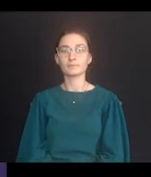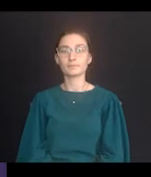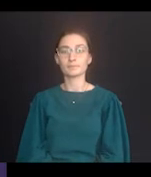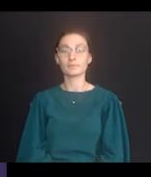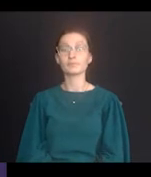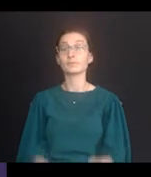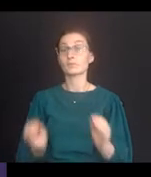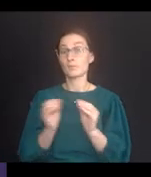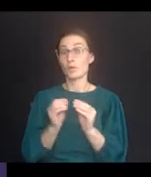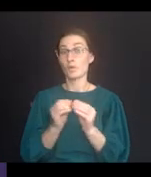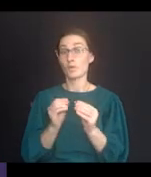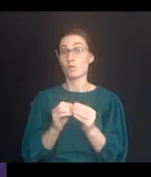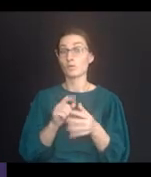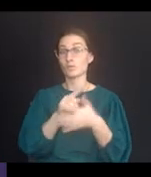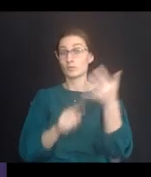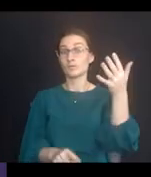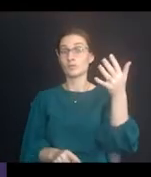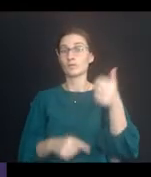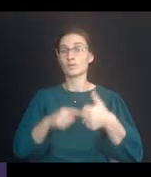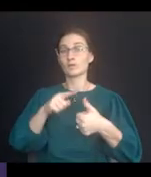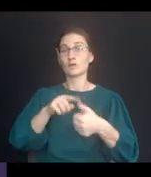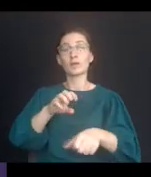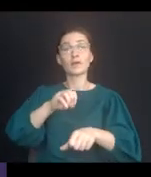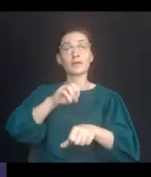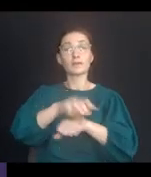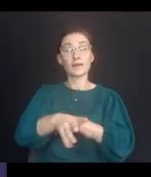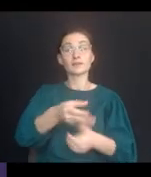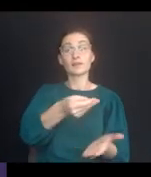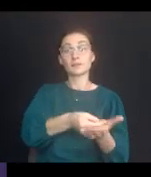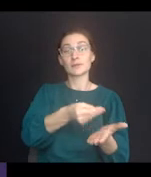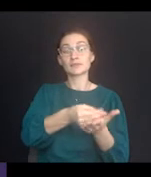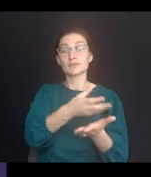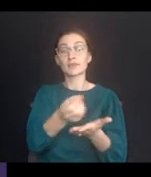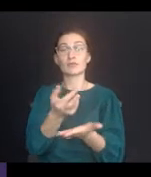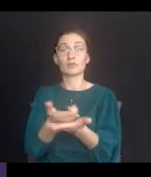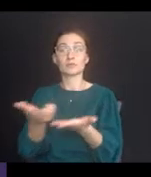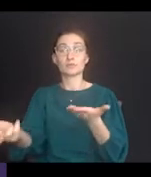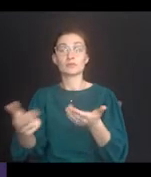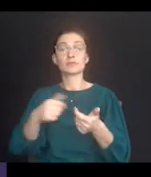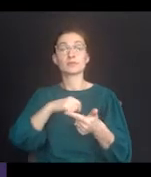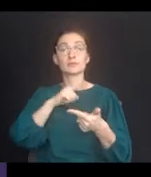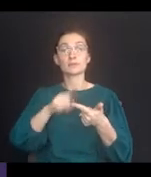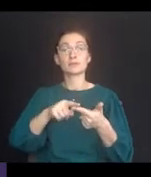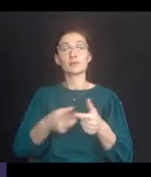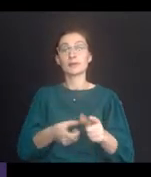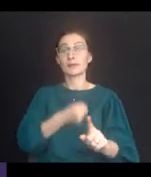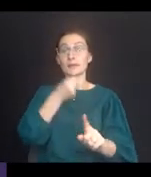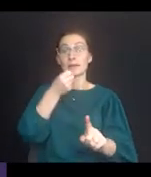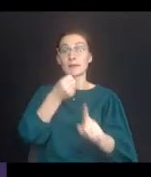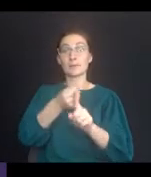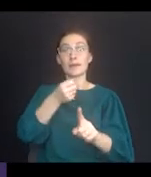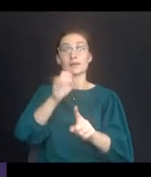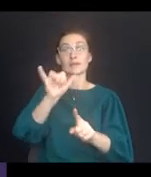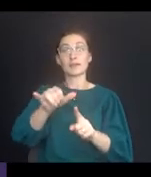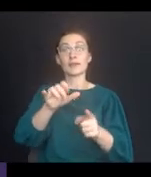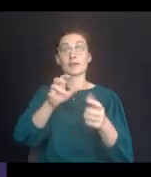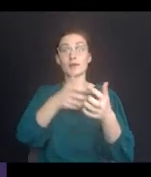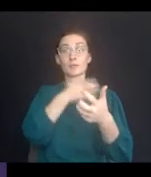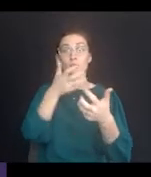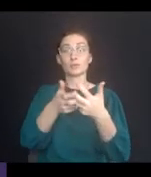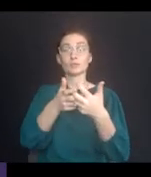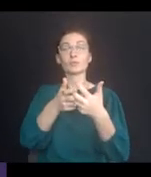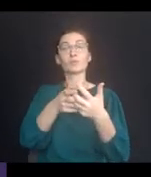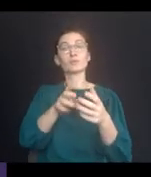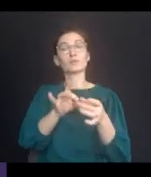Further factors include the effect on expenses and resources, the impact otherwise of such